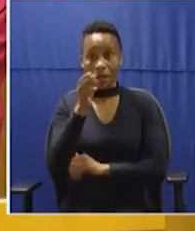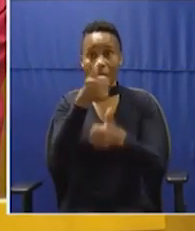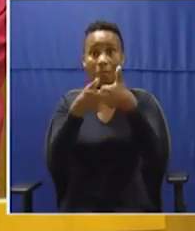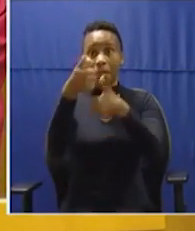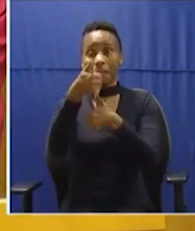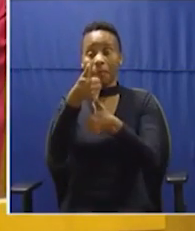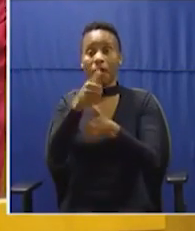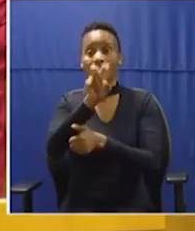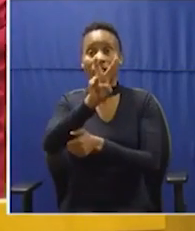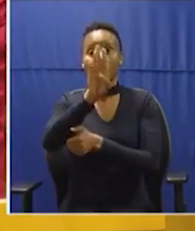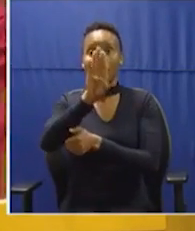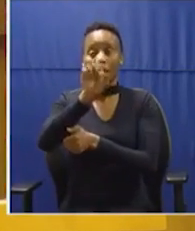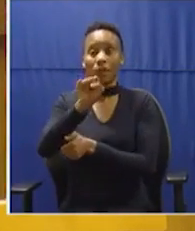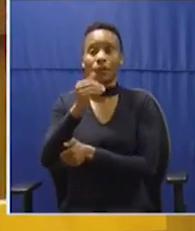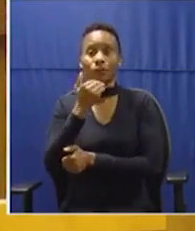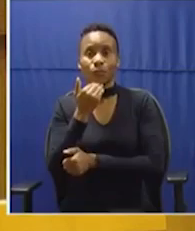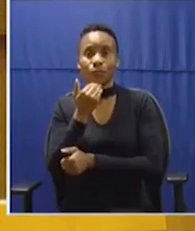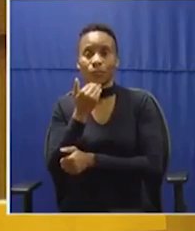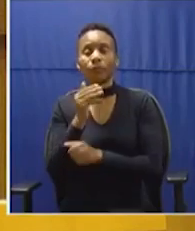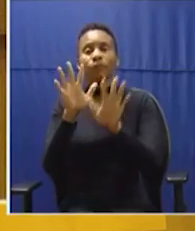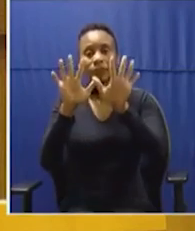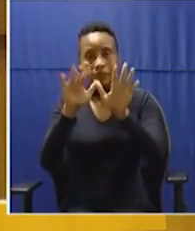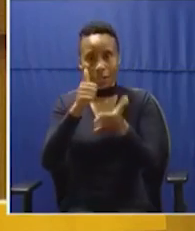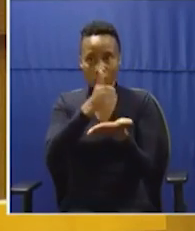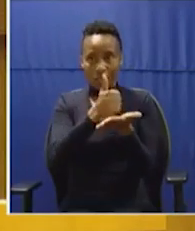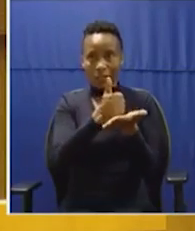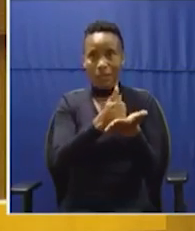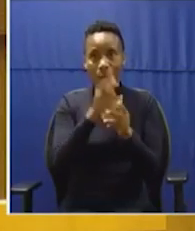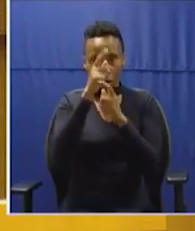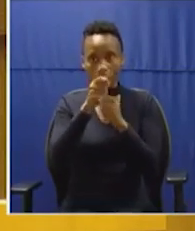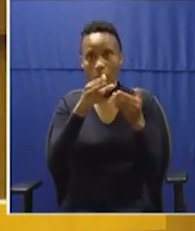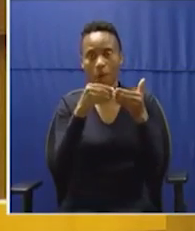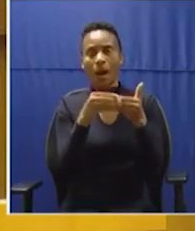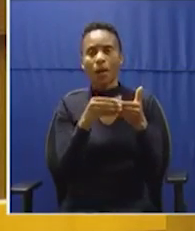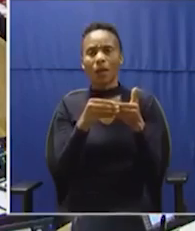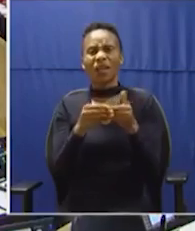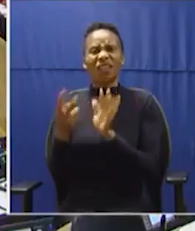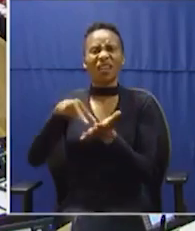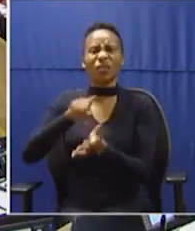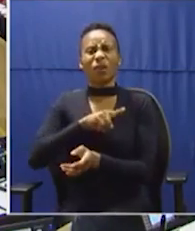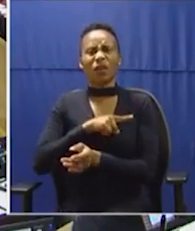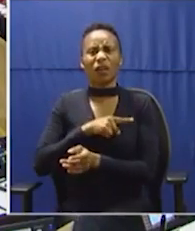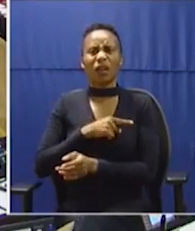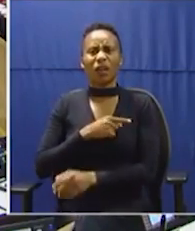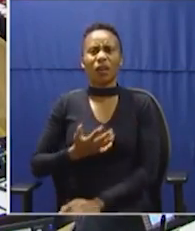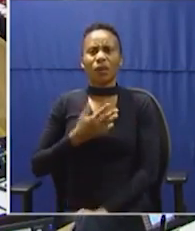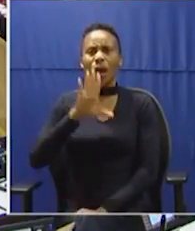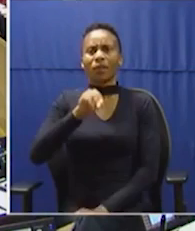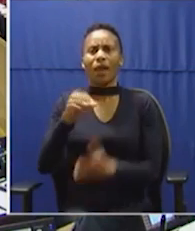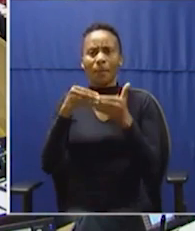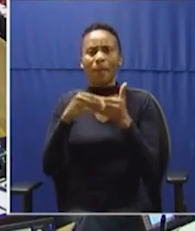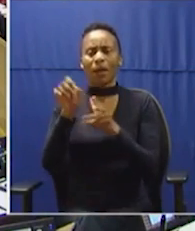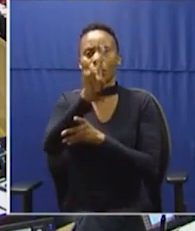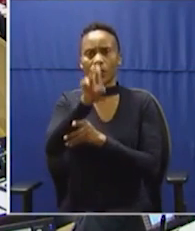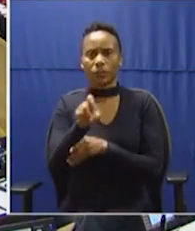Bank. Honorable Shabambo, will you just take your seat? I'd like to ask the Why are you rising, honorable member? I'd like to ask the member a question.